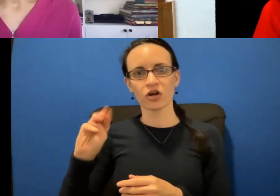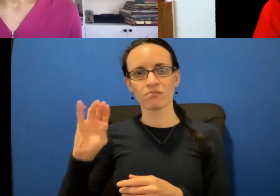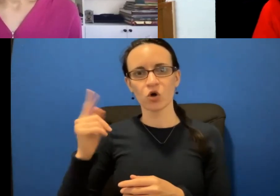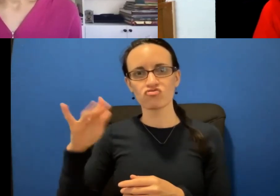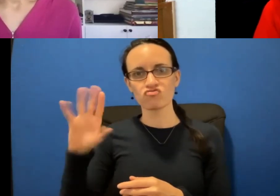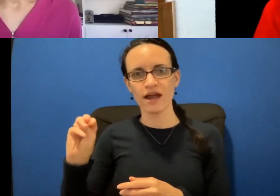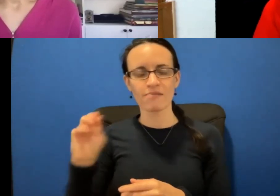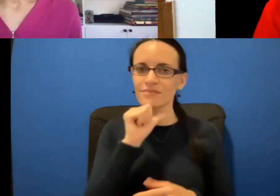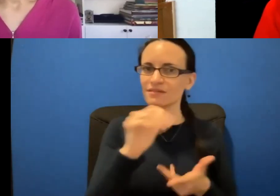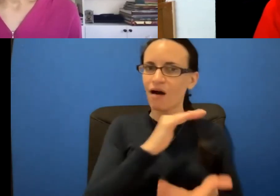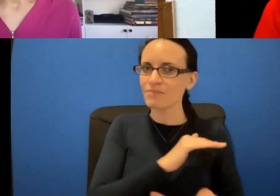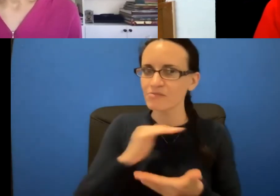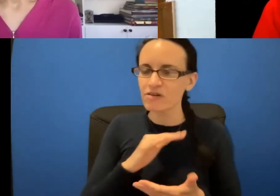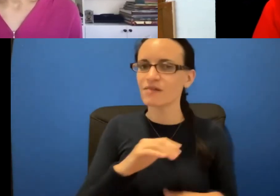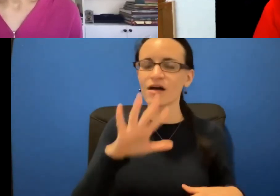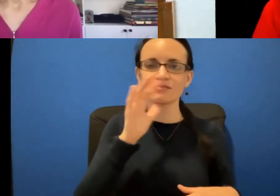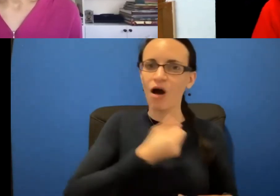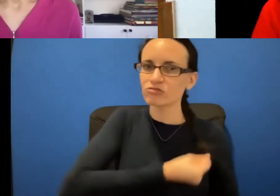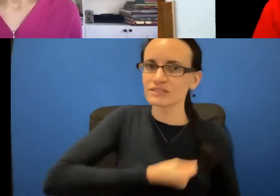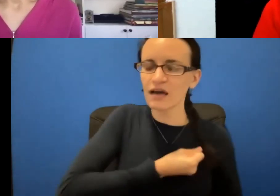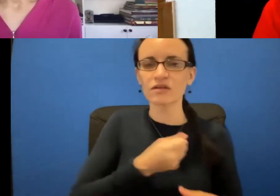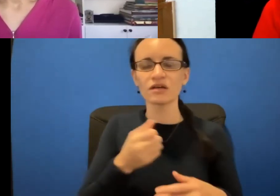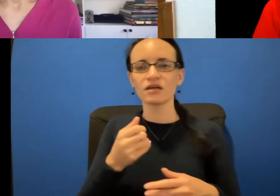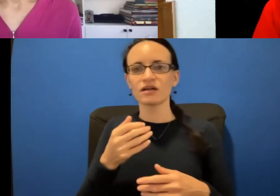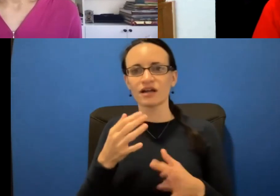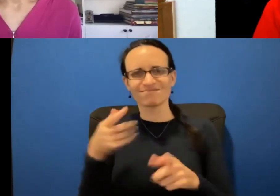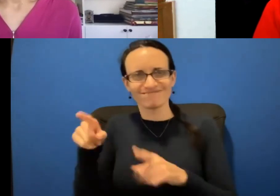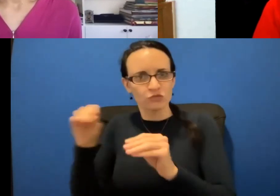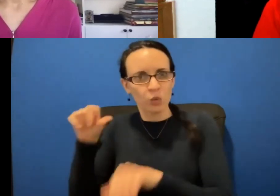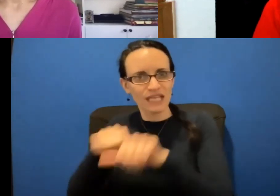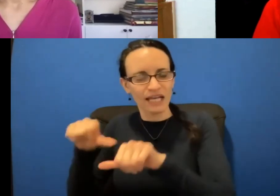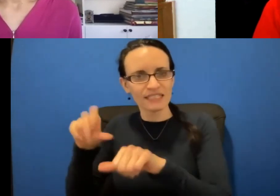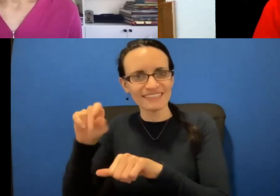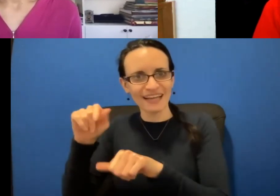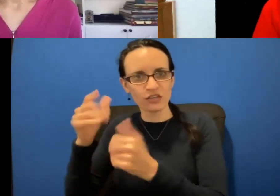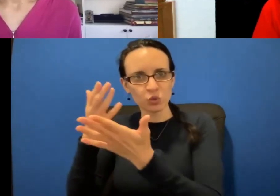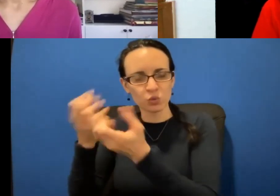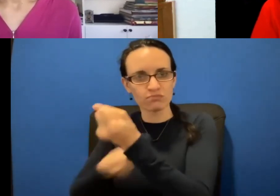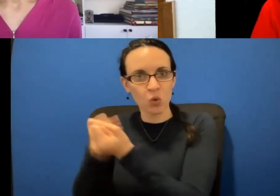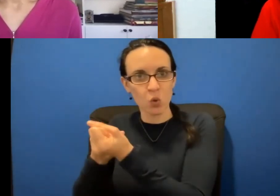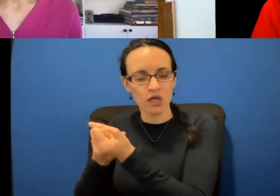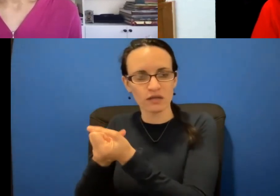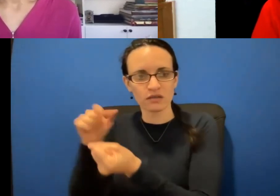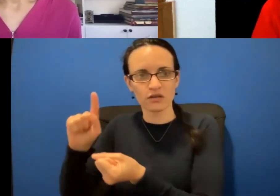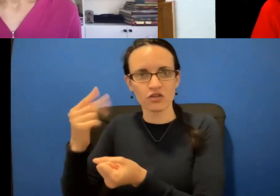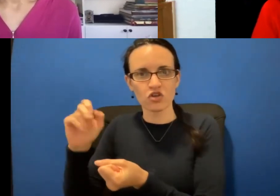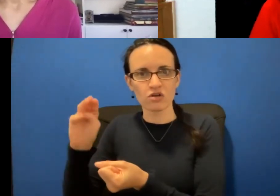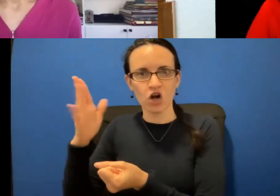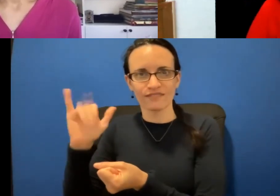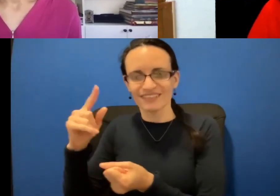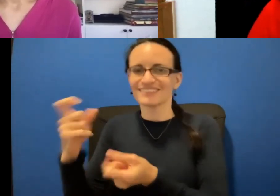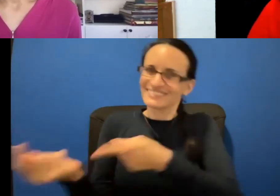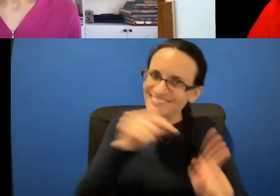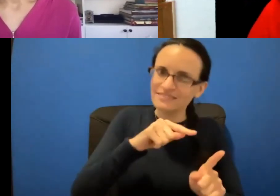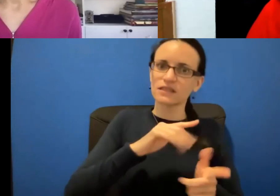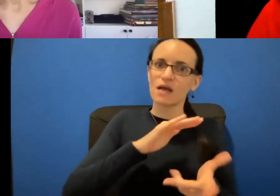opportunity to find early curable breast cancer. There is no scientific data to date confirming the efficacy